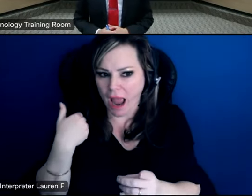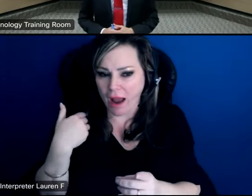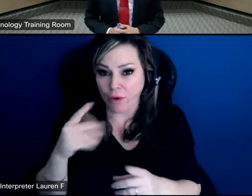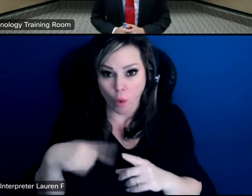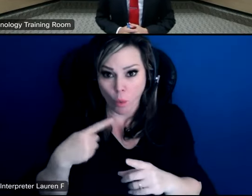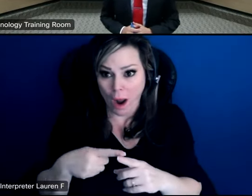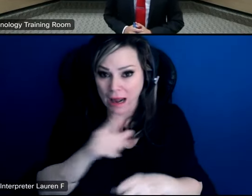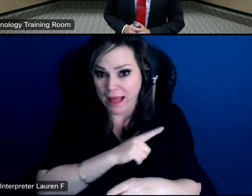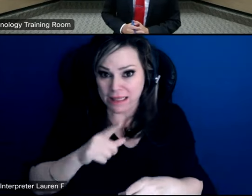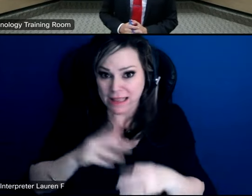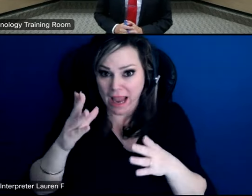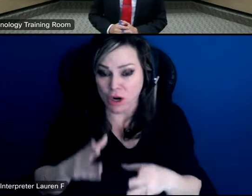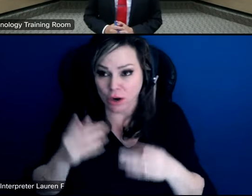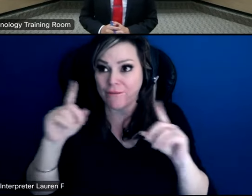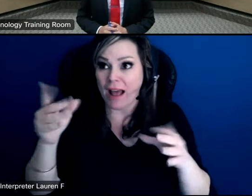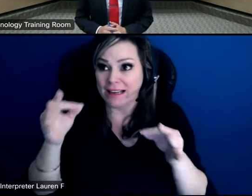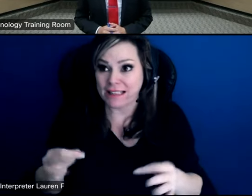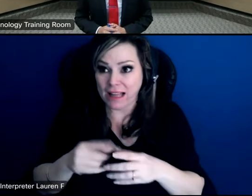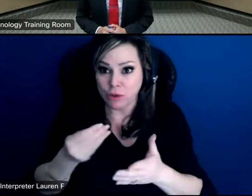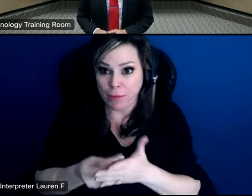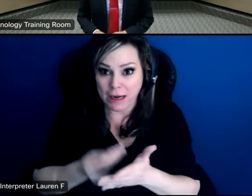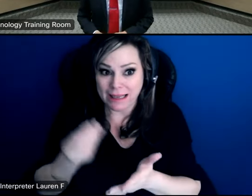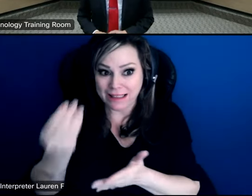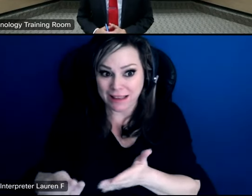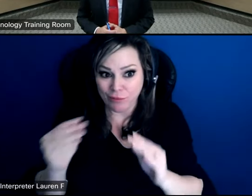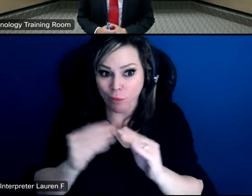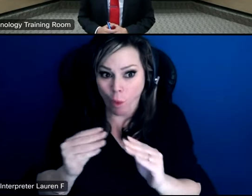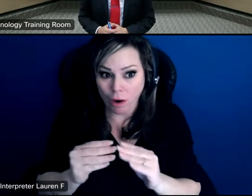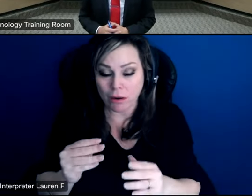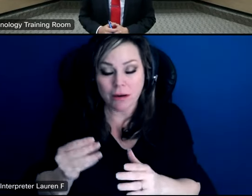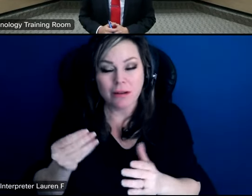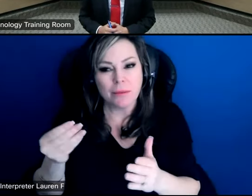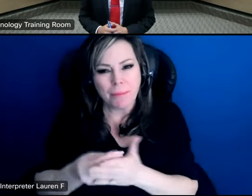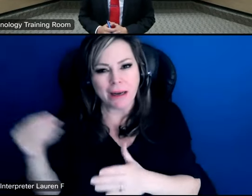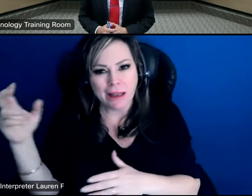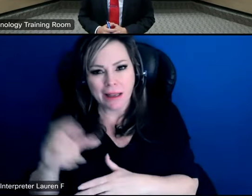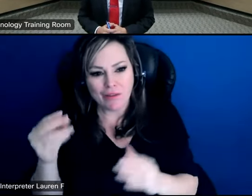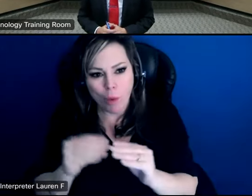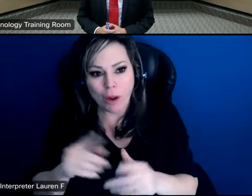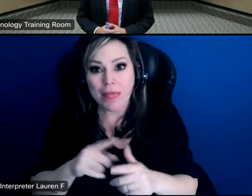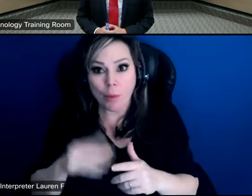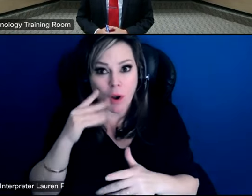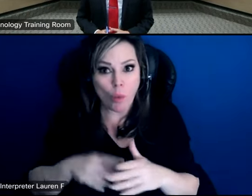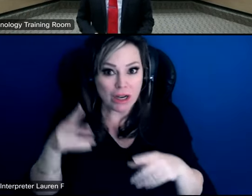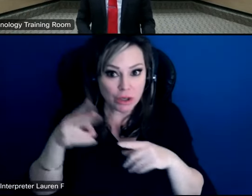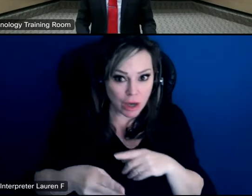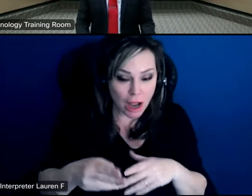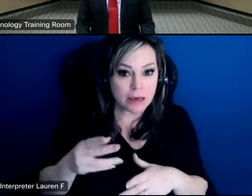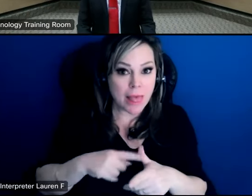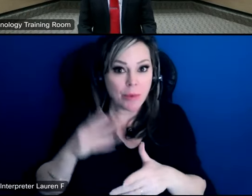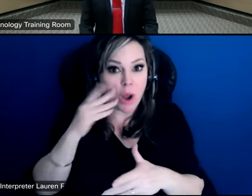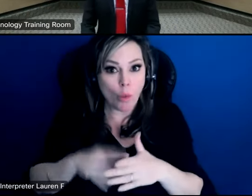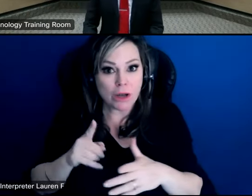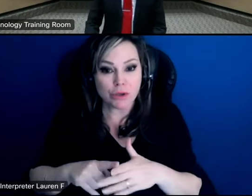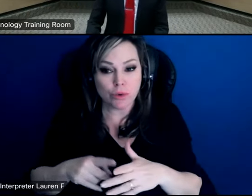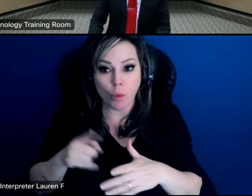the the legislator finally decides to provide the funding we need we know what to cut and we know what we need back yes uh you know and